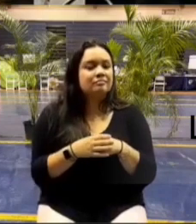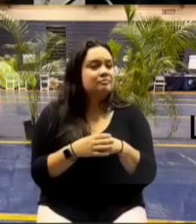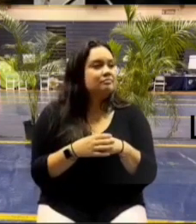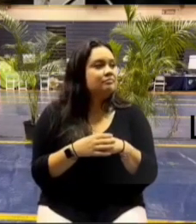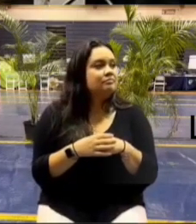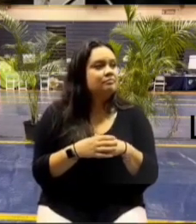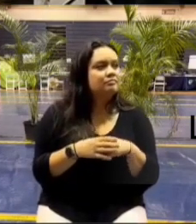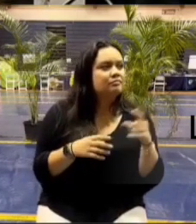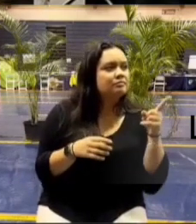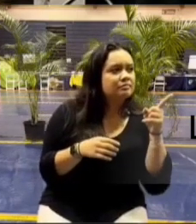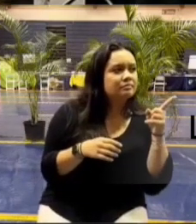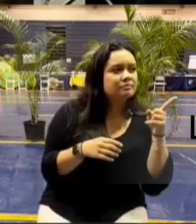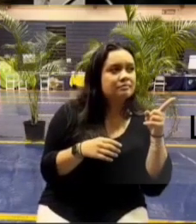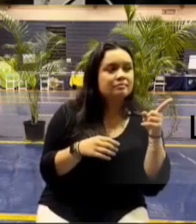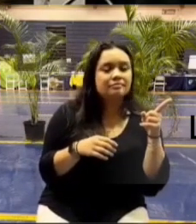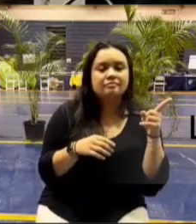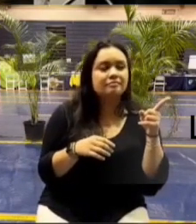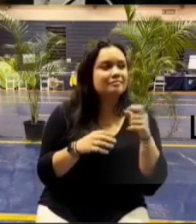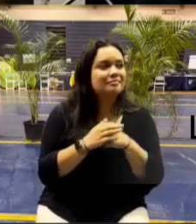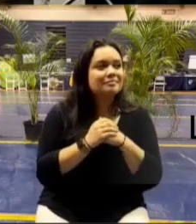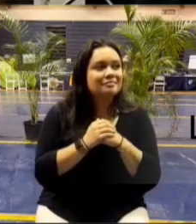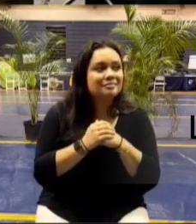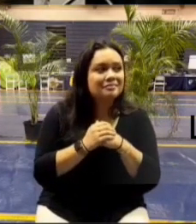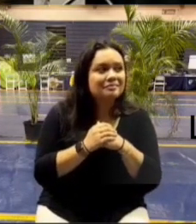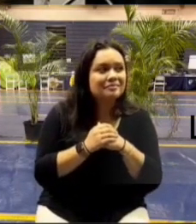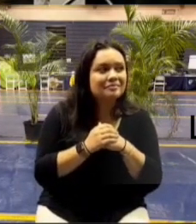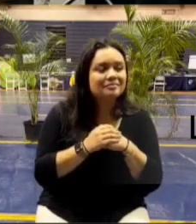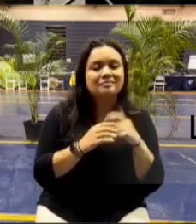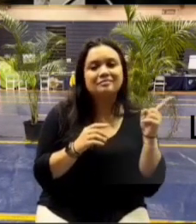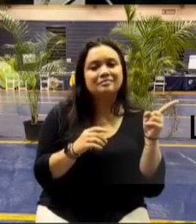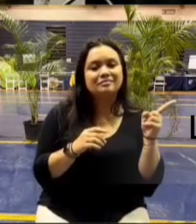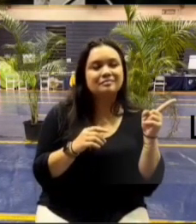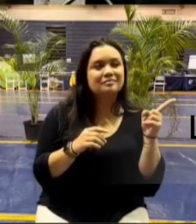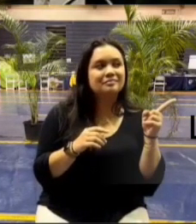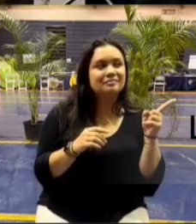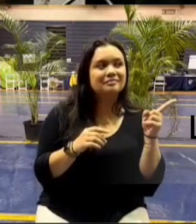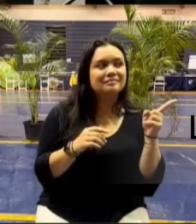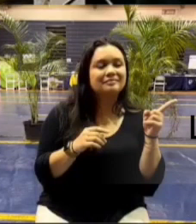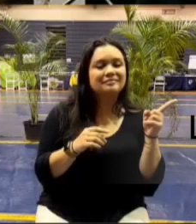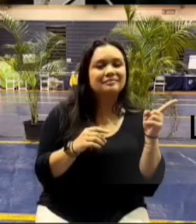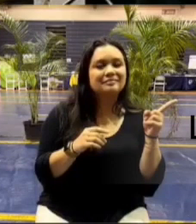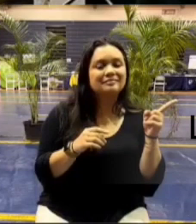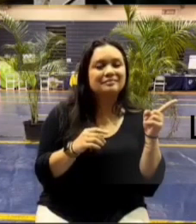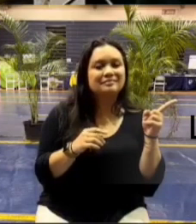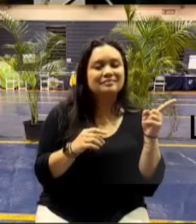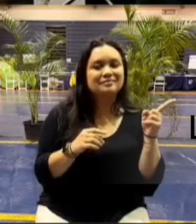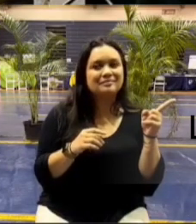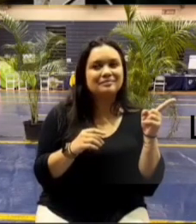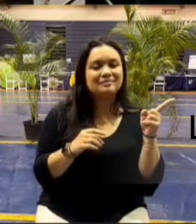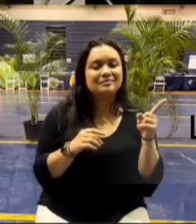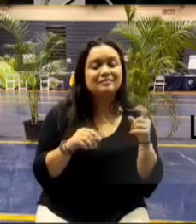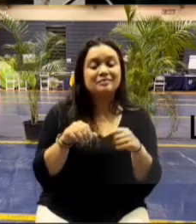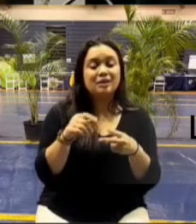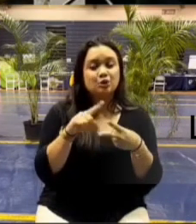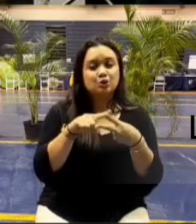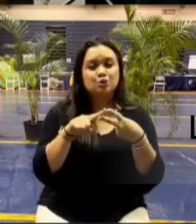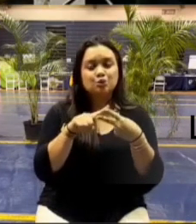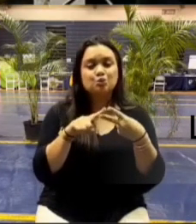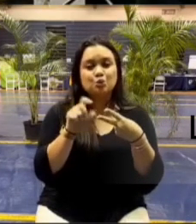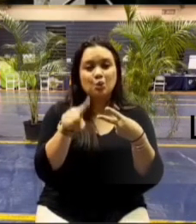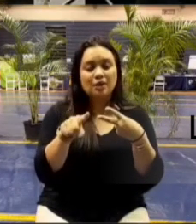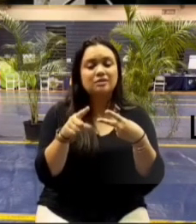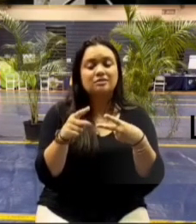go ahead since he's here um a couple questions one